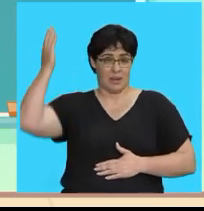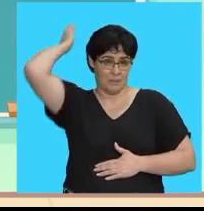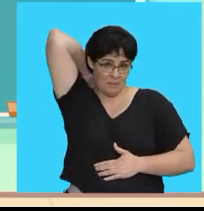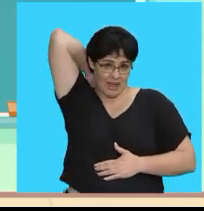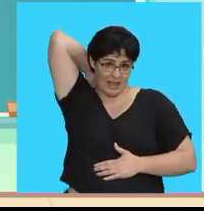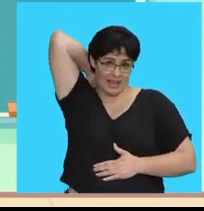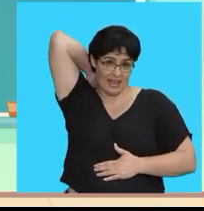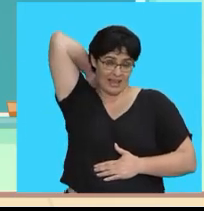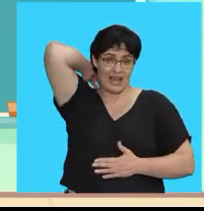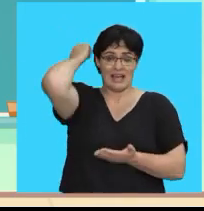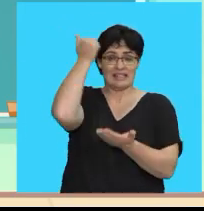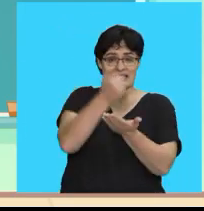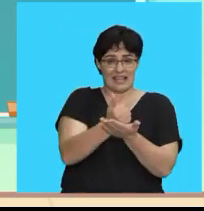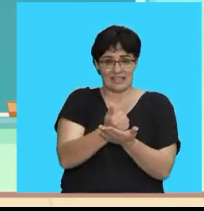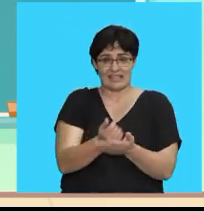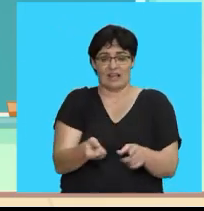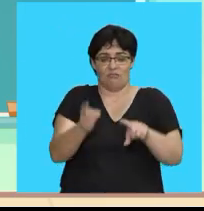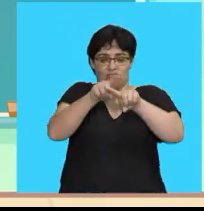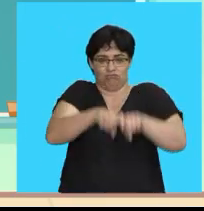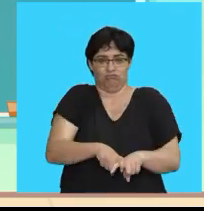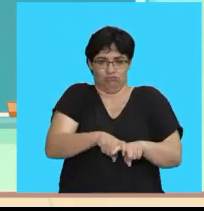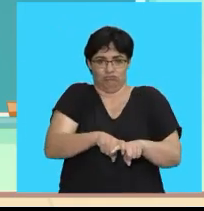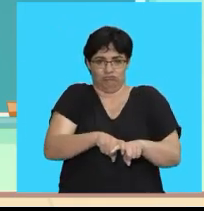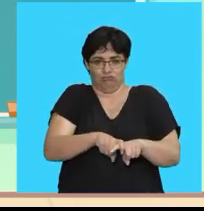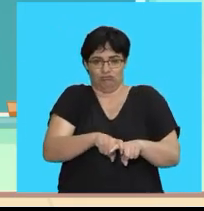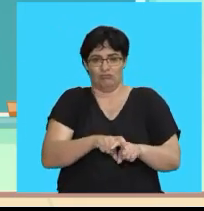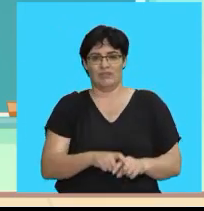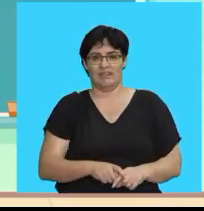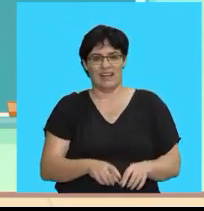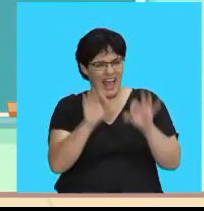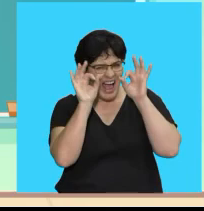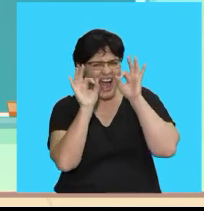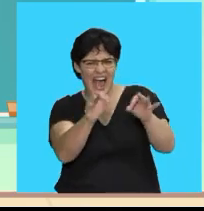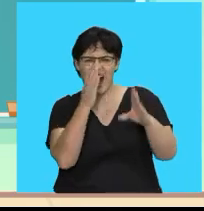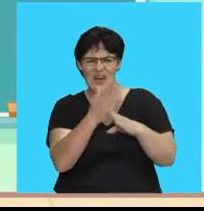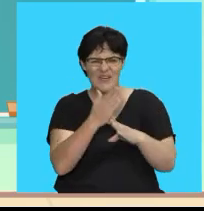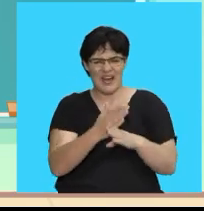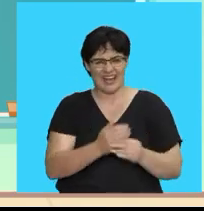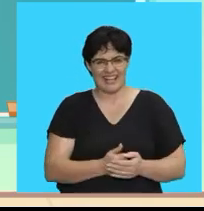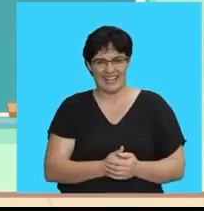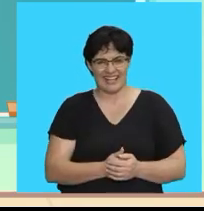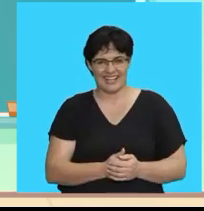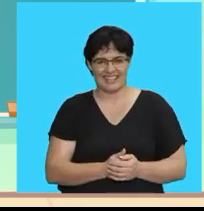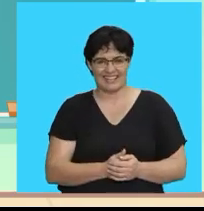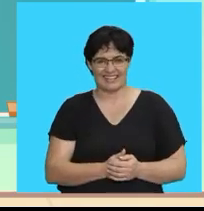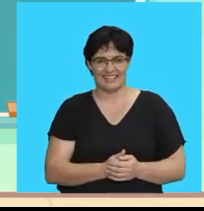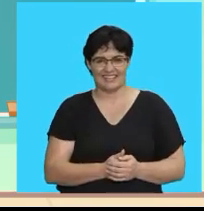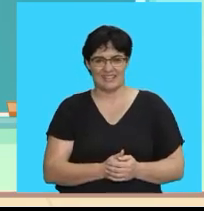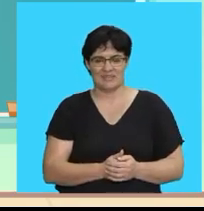your back Sit down And cross your legs Excellent work children